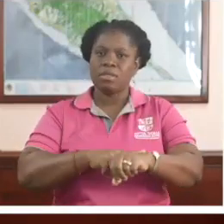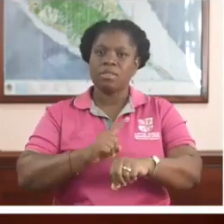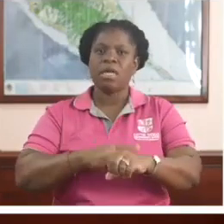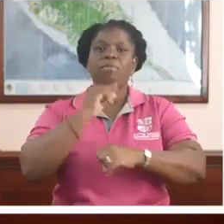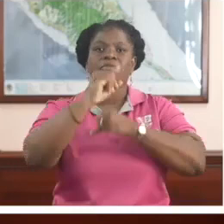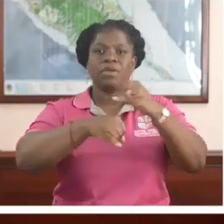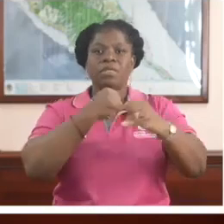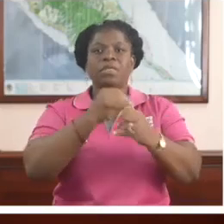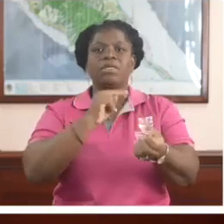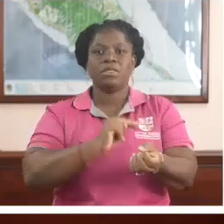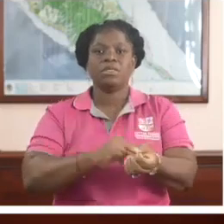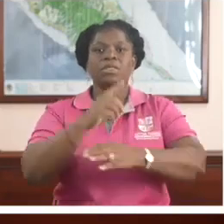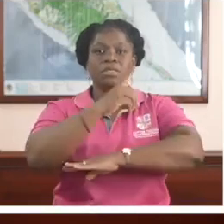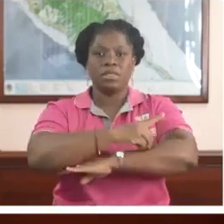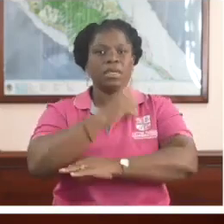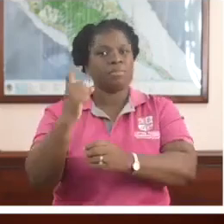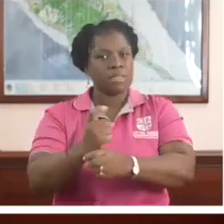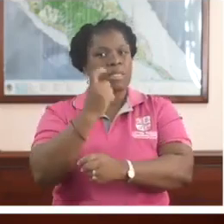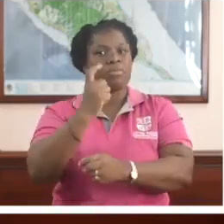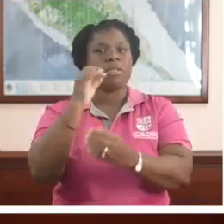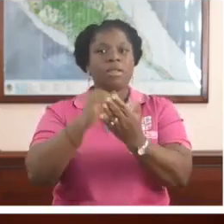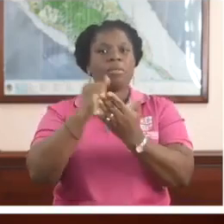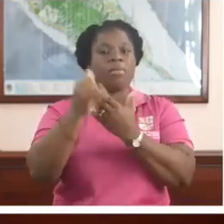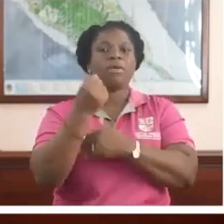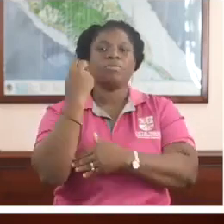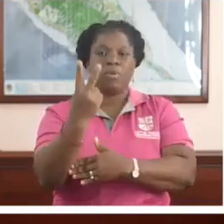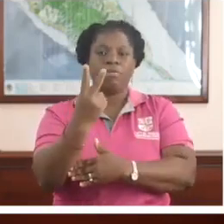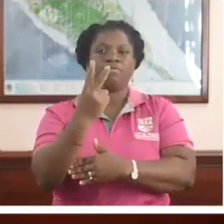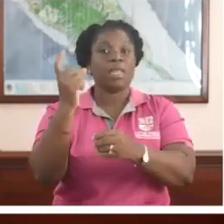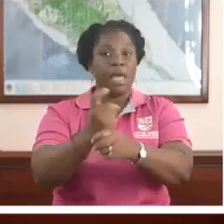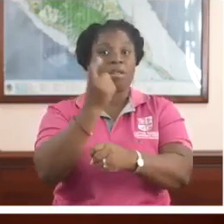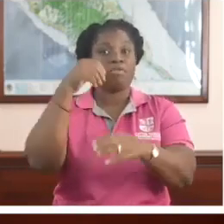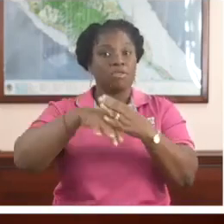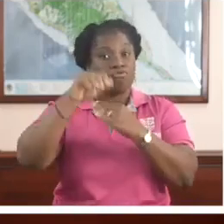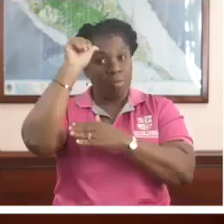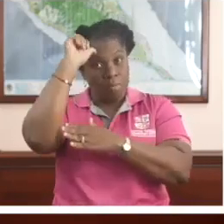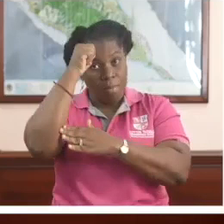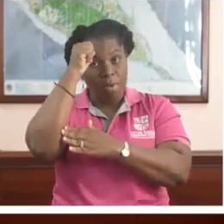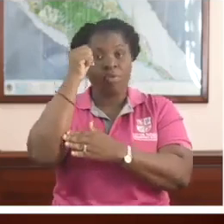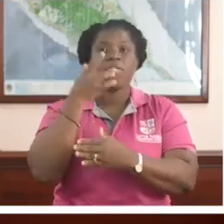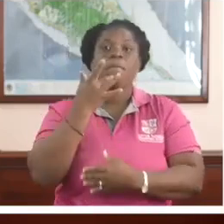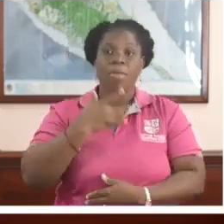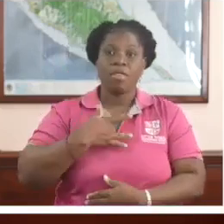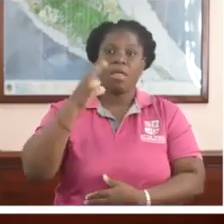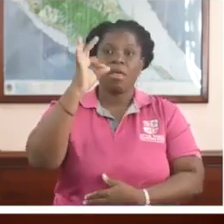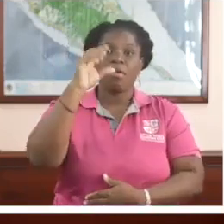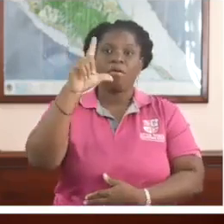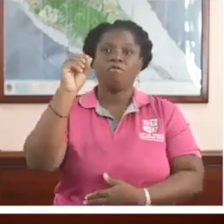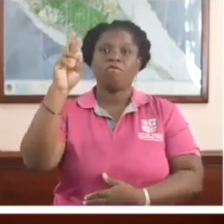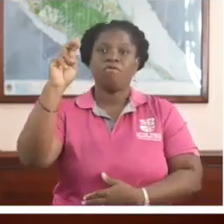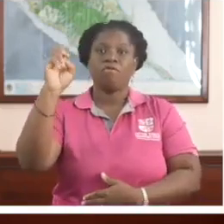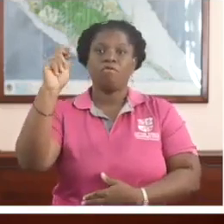occasion of International Nurses Day, which is celebrated on May 12th, the anniversary in remembrance of the birthday